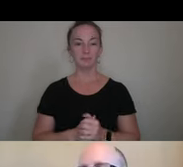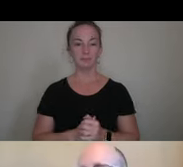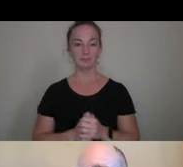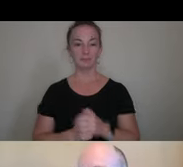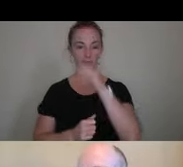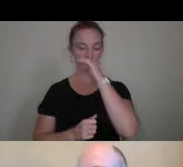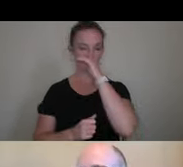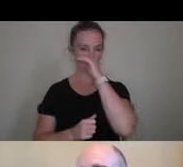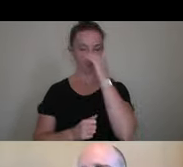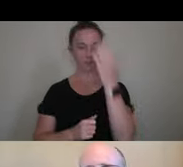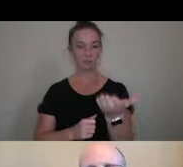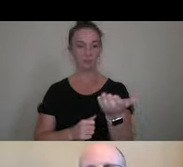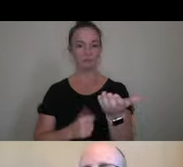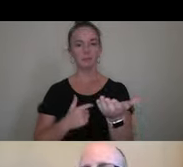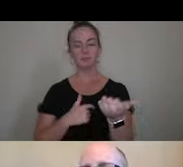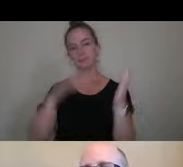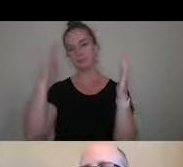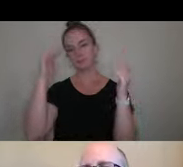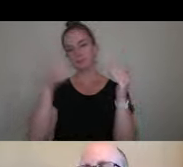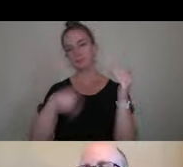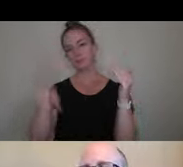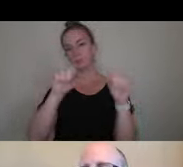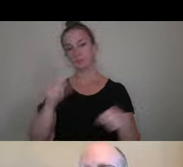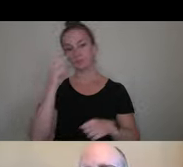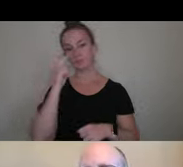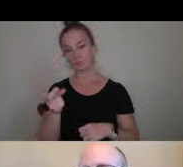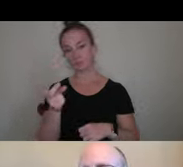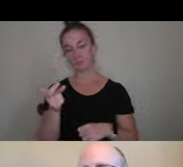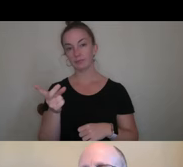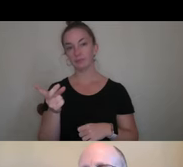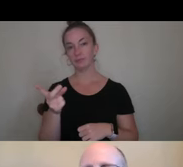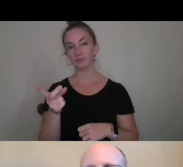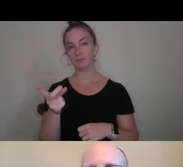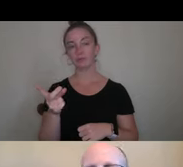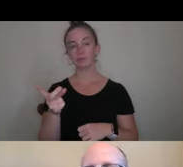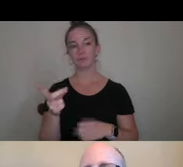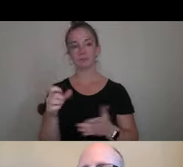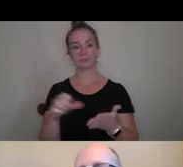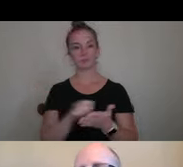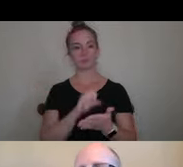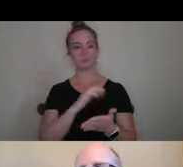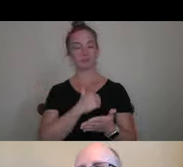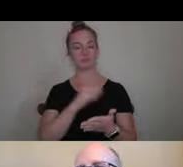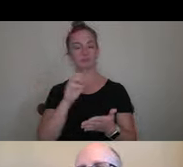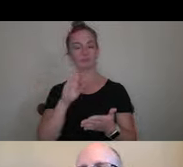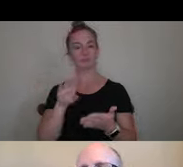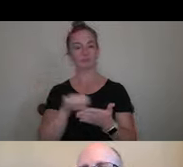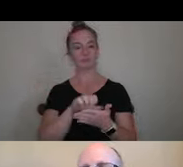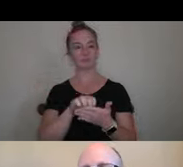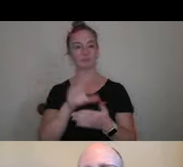And I'm hopeful that you can see a page on our website that is center